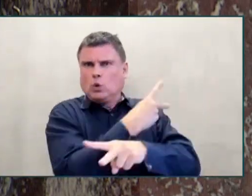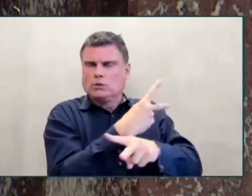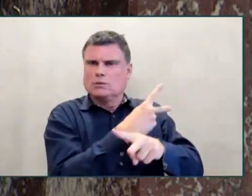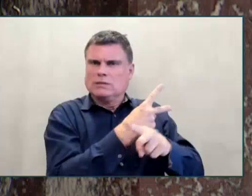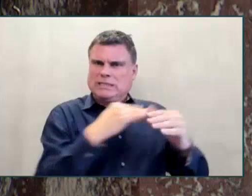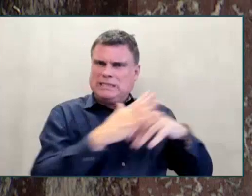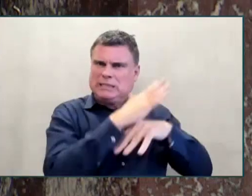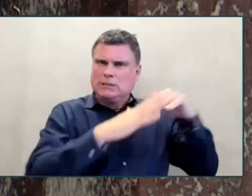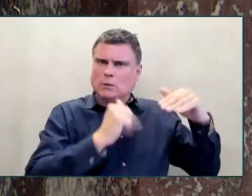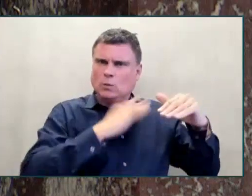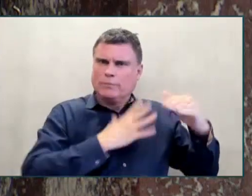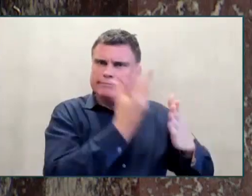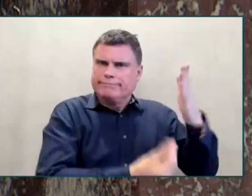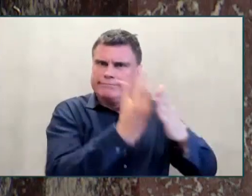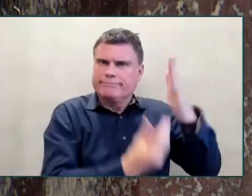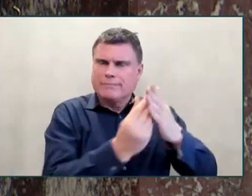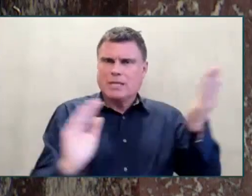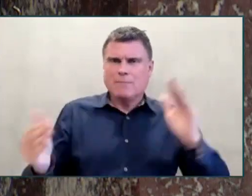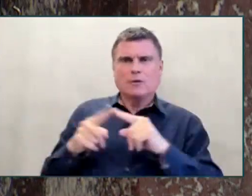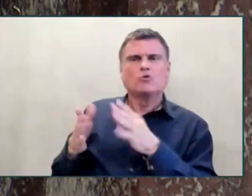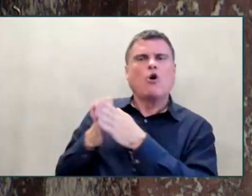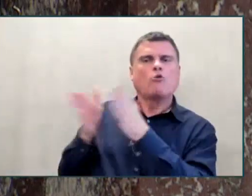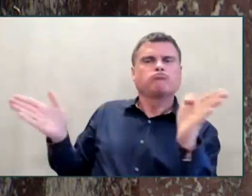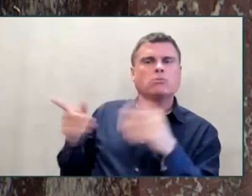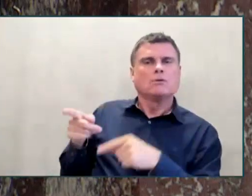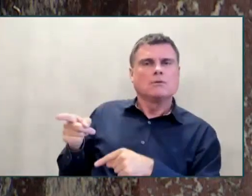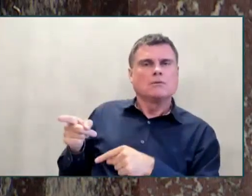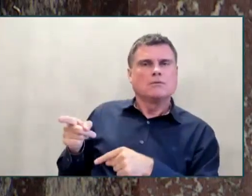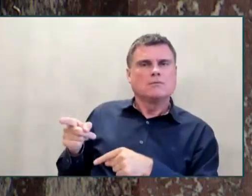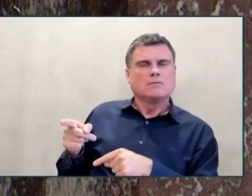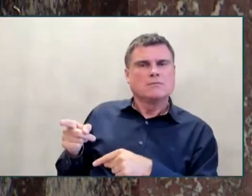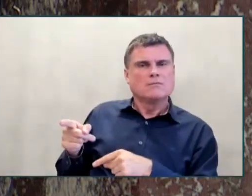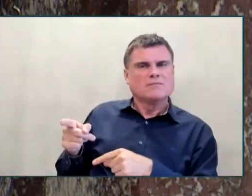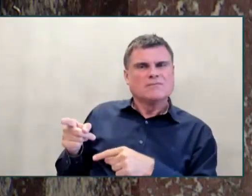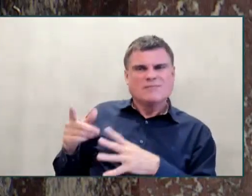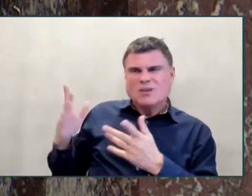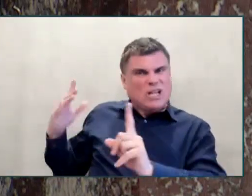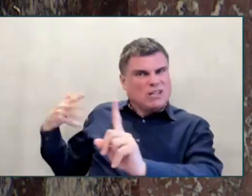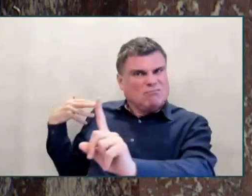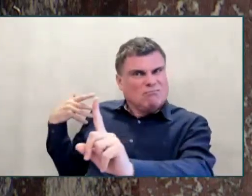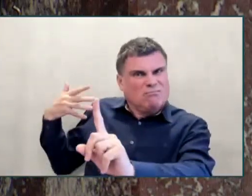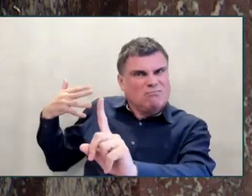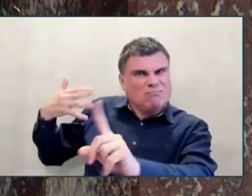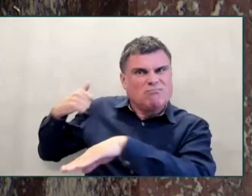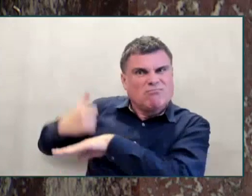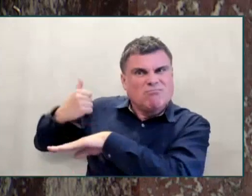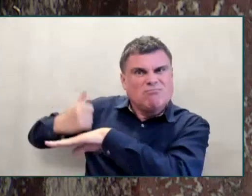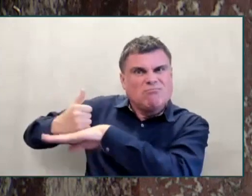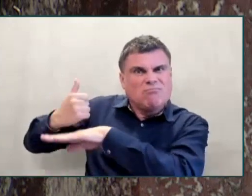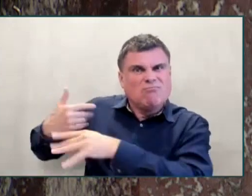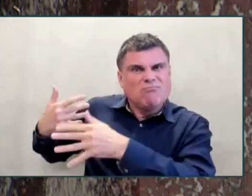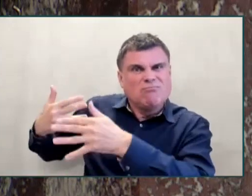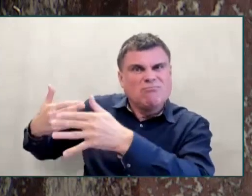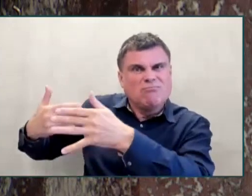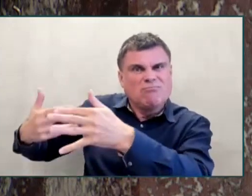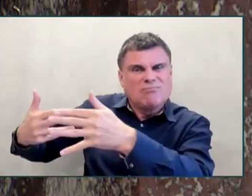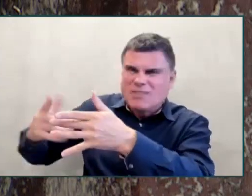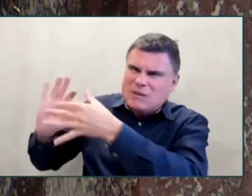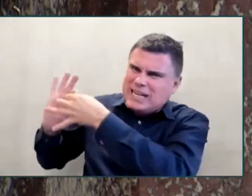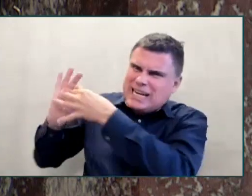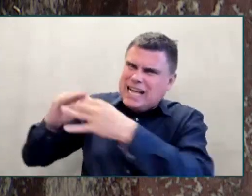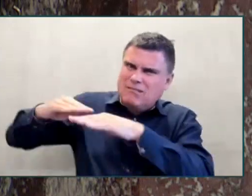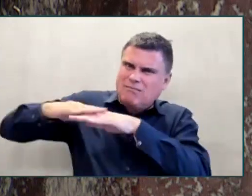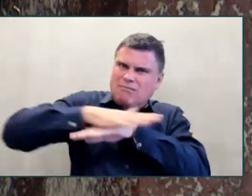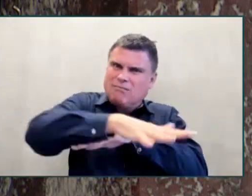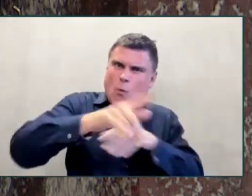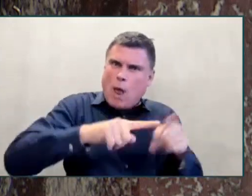the policies of this place as part of that broad policy. So when we stand in here and acknowledge the impact of